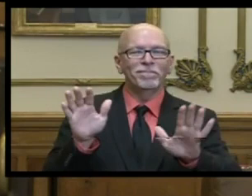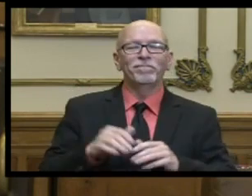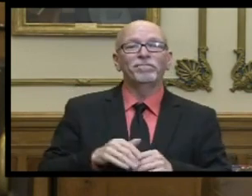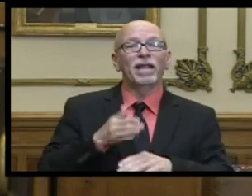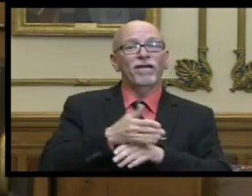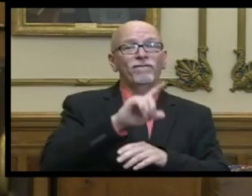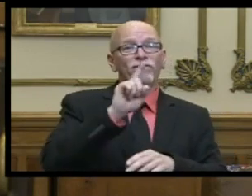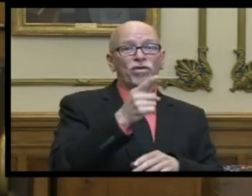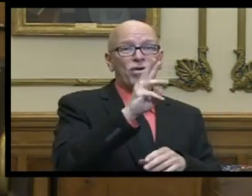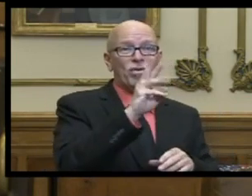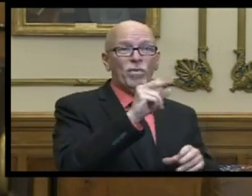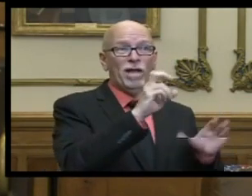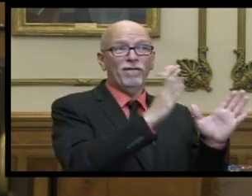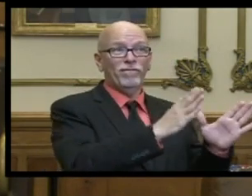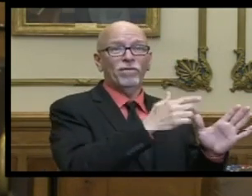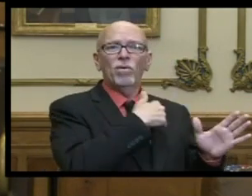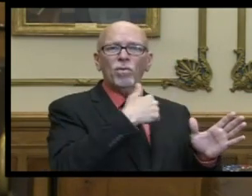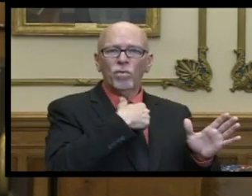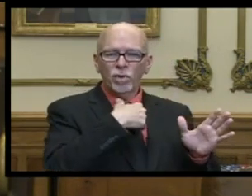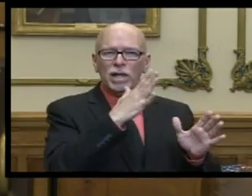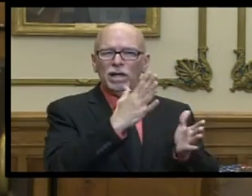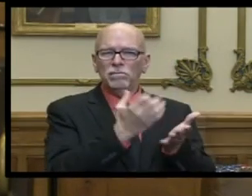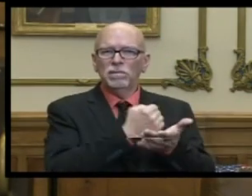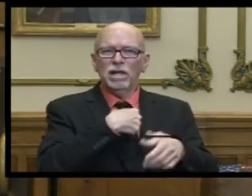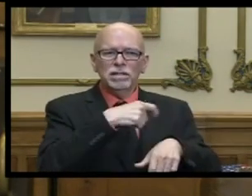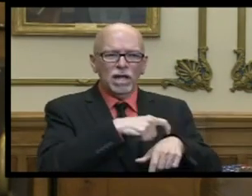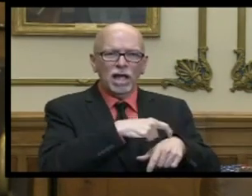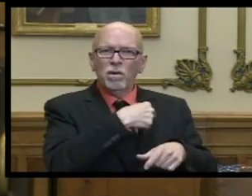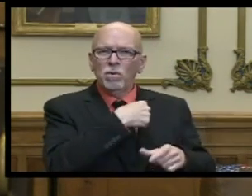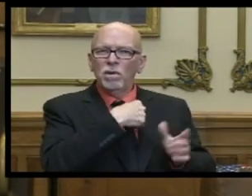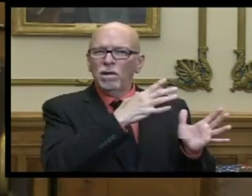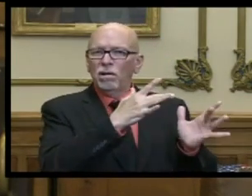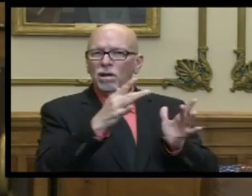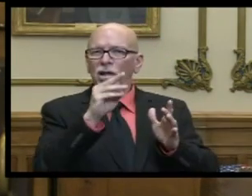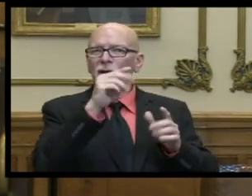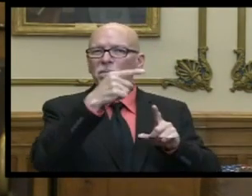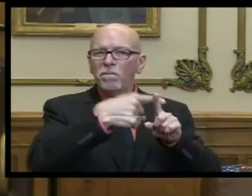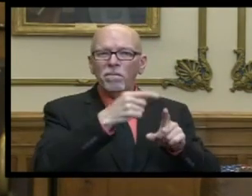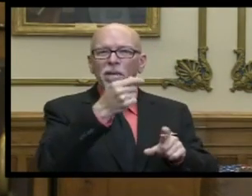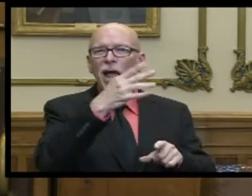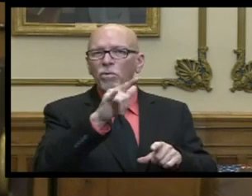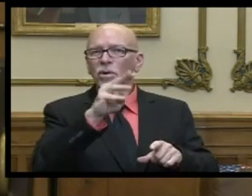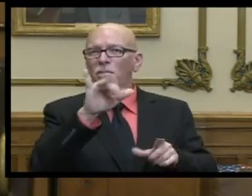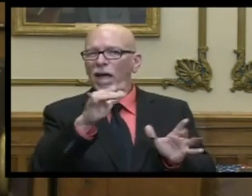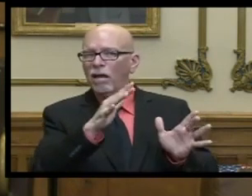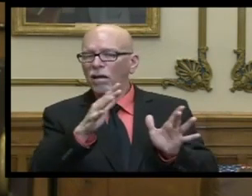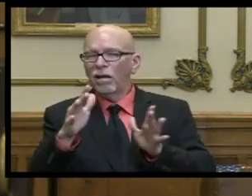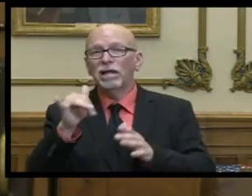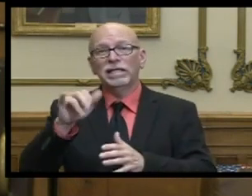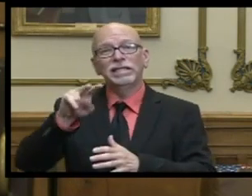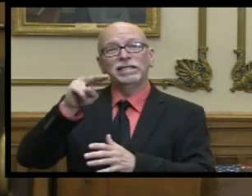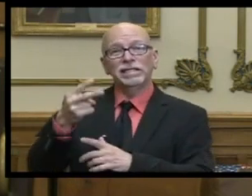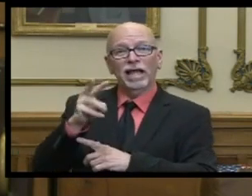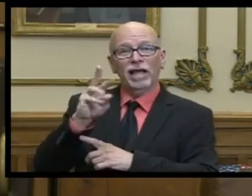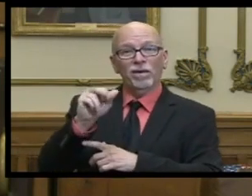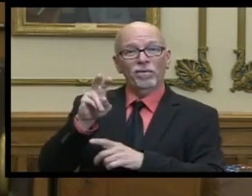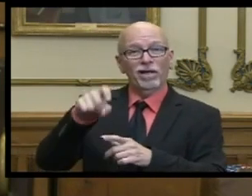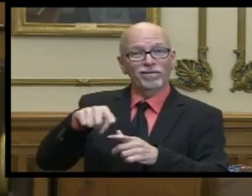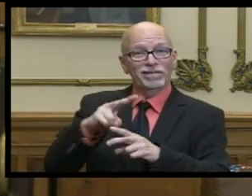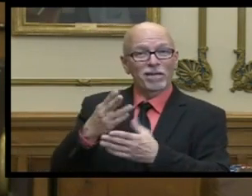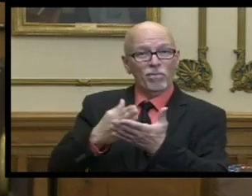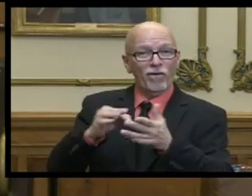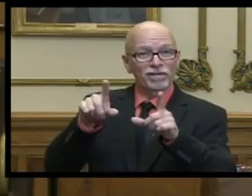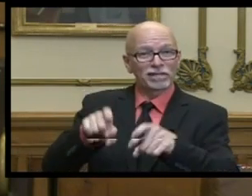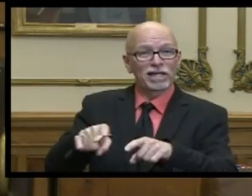one we bought some time and i believe we capitalized upon that time in indiana based on wave two preliminary results it